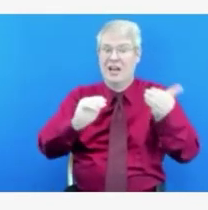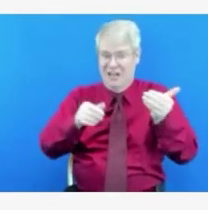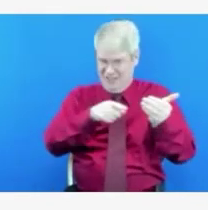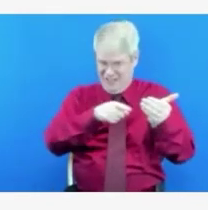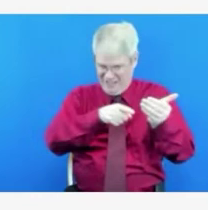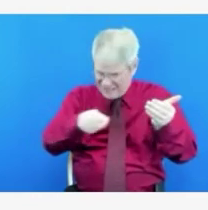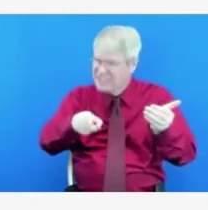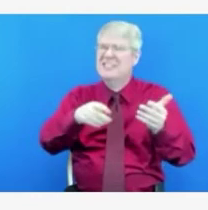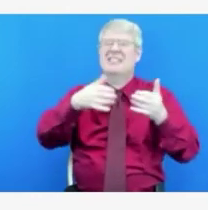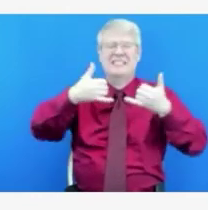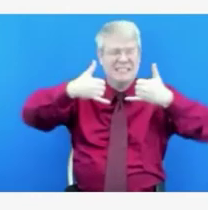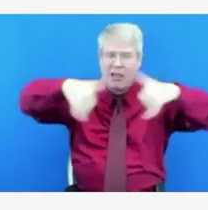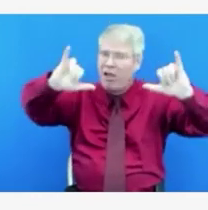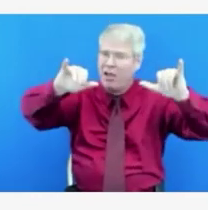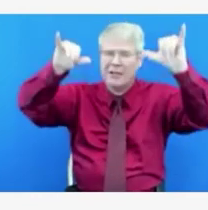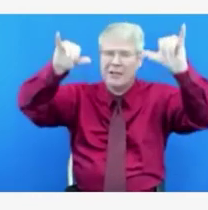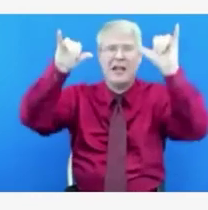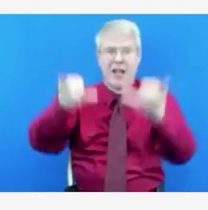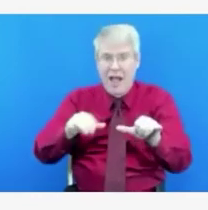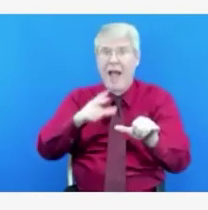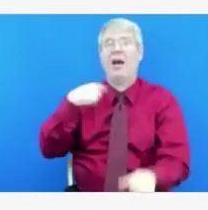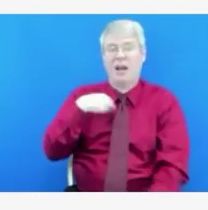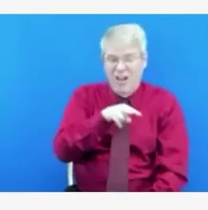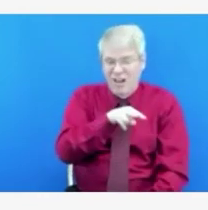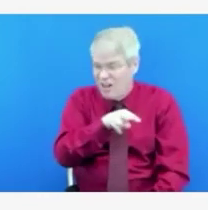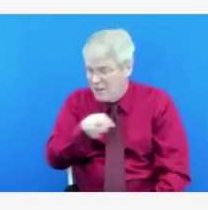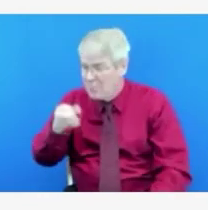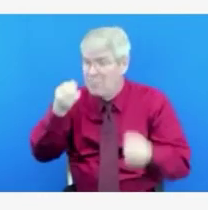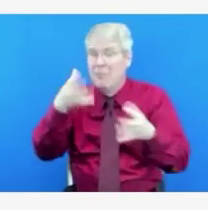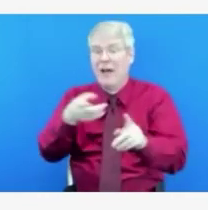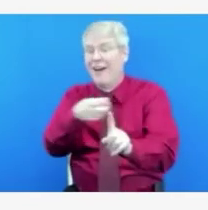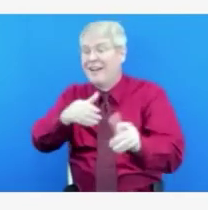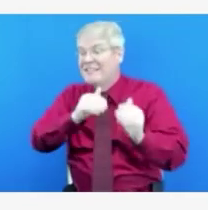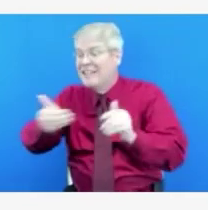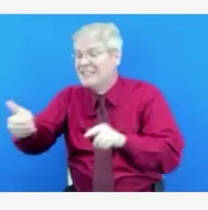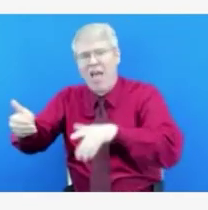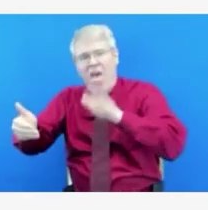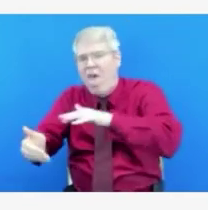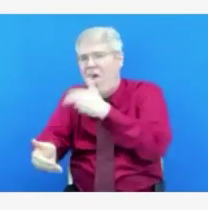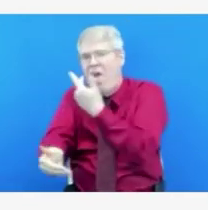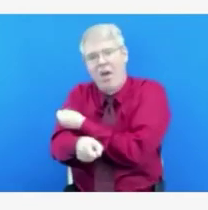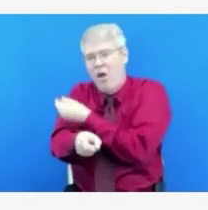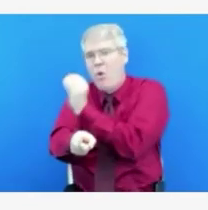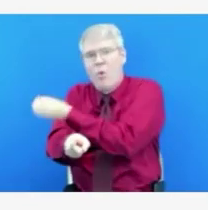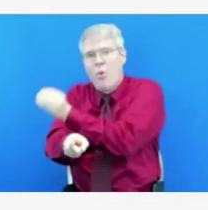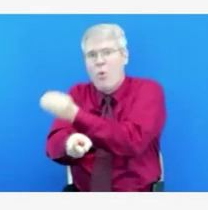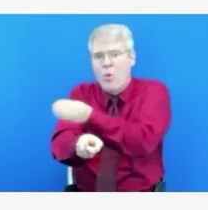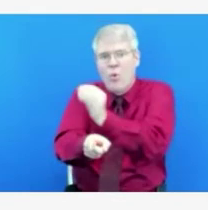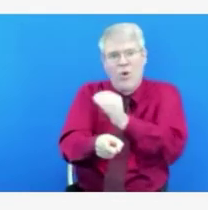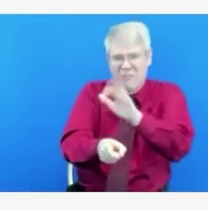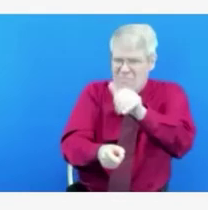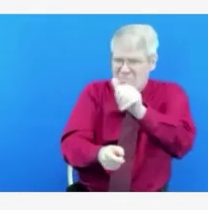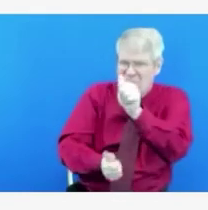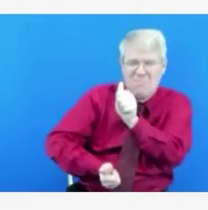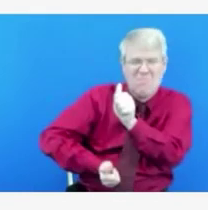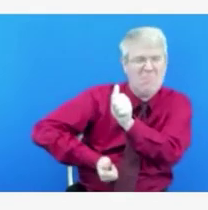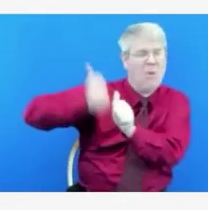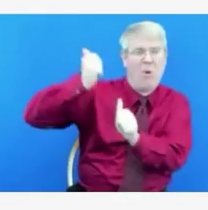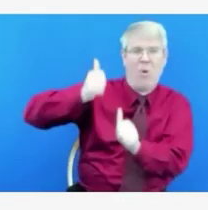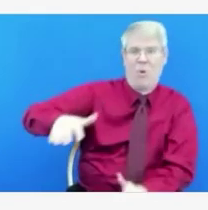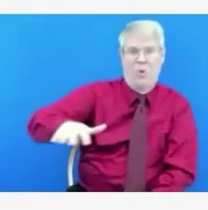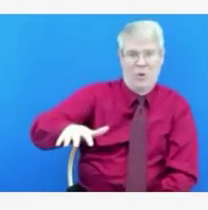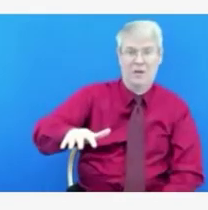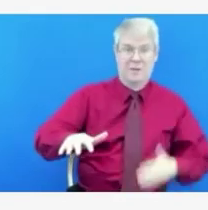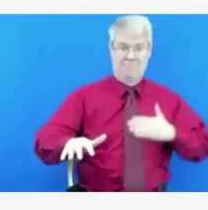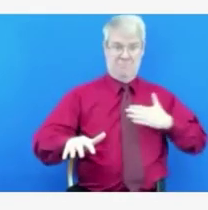Intermittently, we continue to have patients boarding in our emergency departments in St. Alphonse's health system, and we run out of ICU staff and beds,